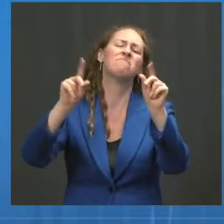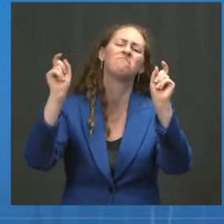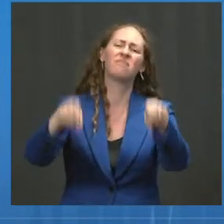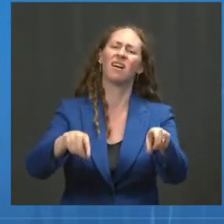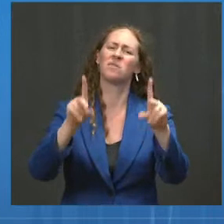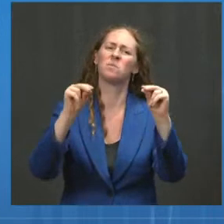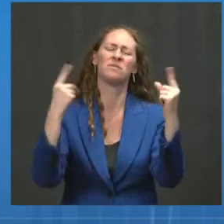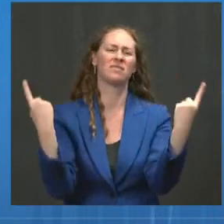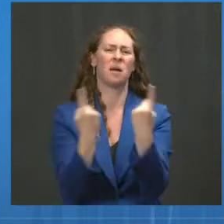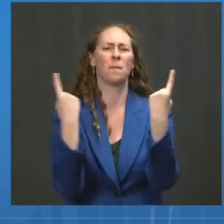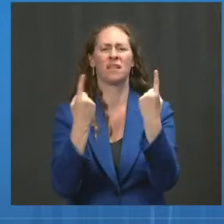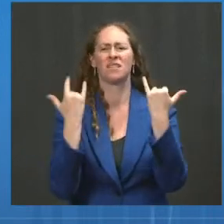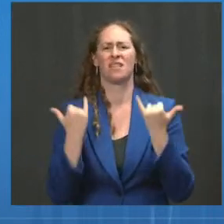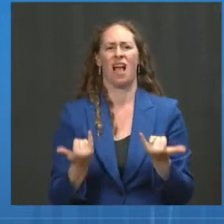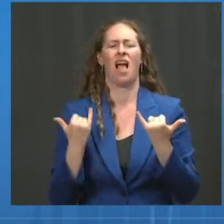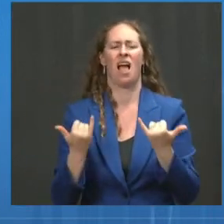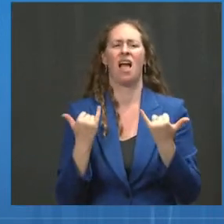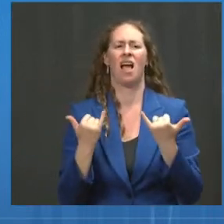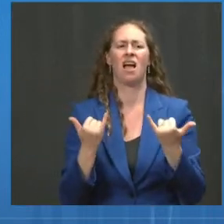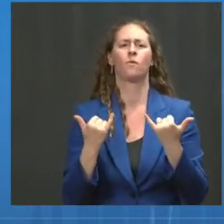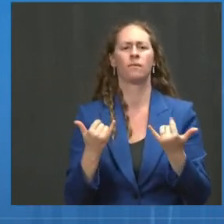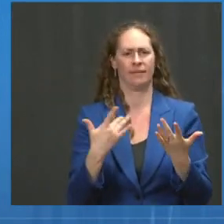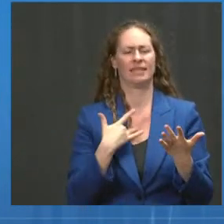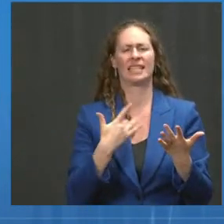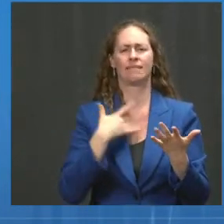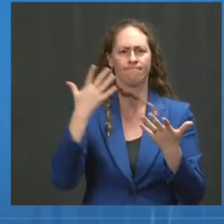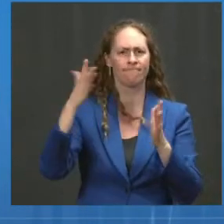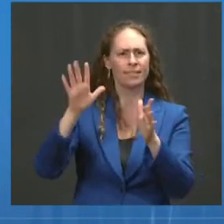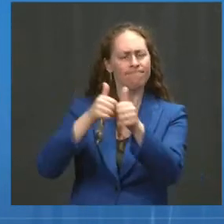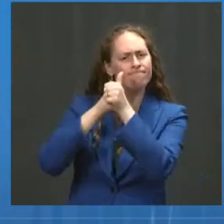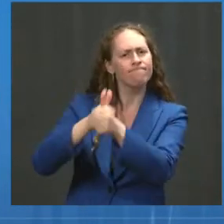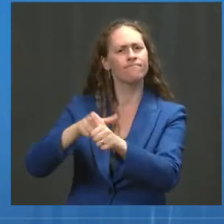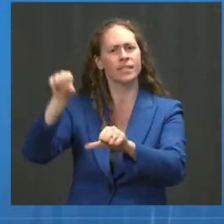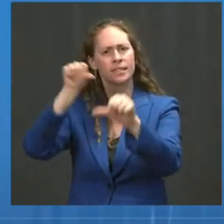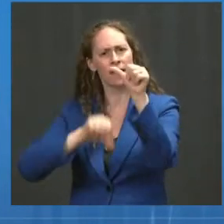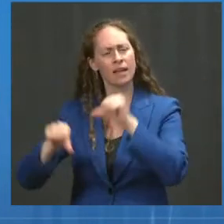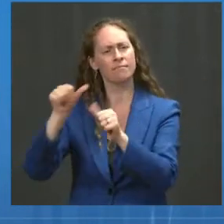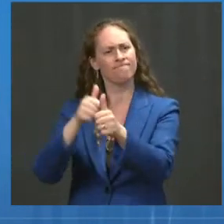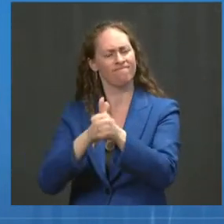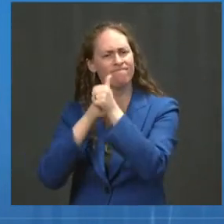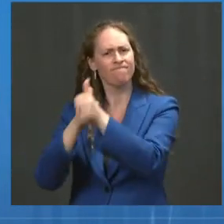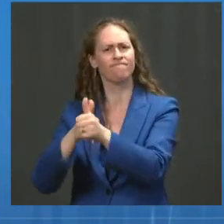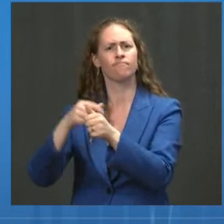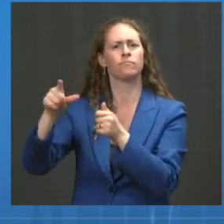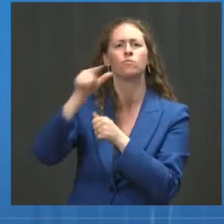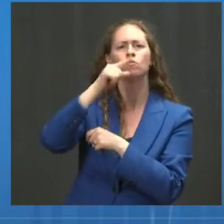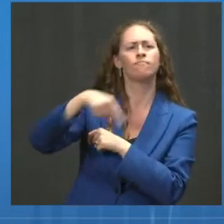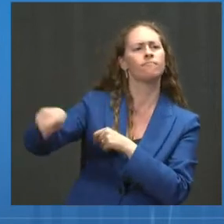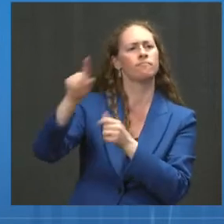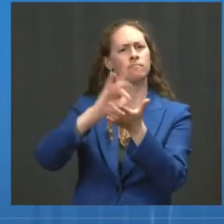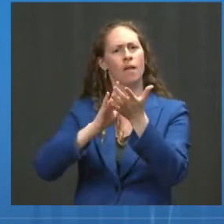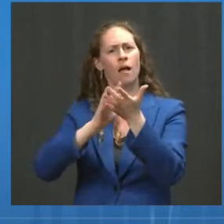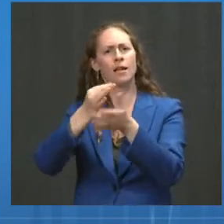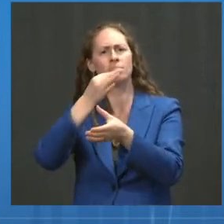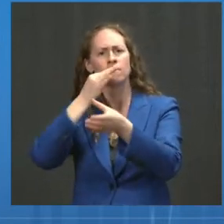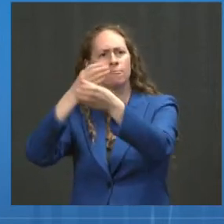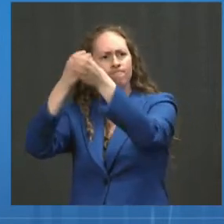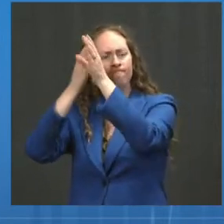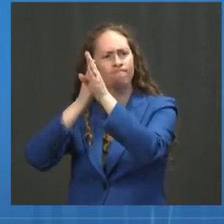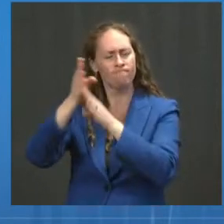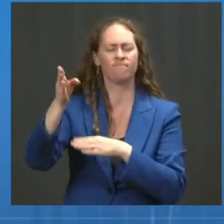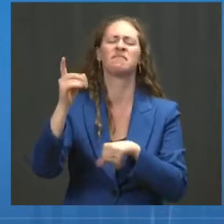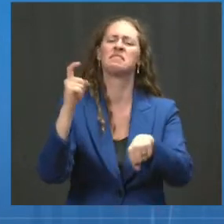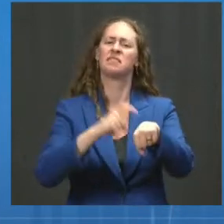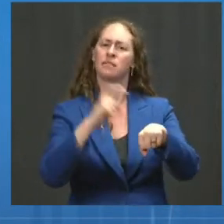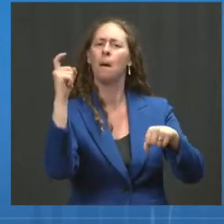tells us that. And that was a collective decision of the top public health and medical experts in this administration. So, again,